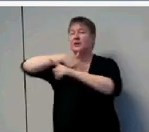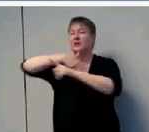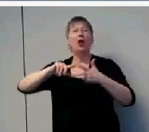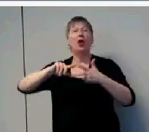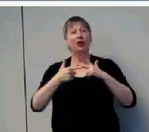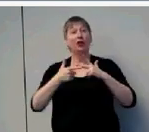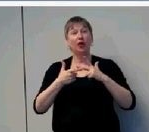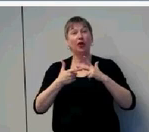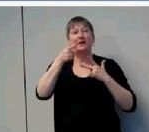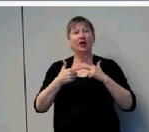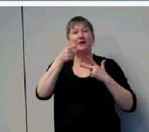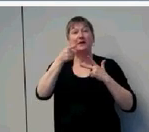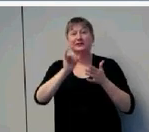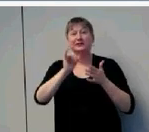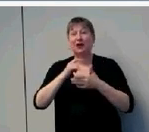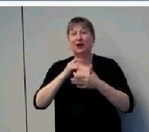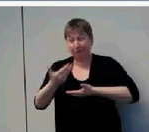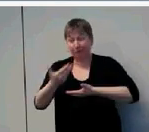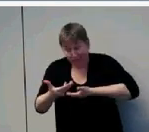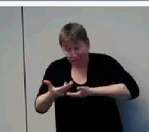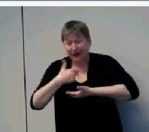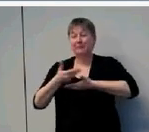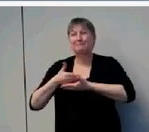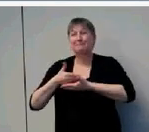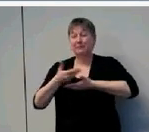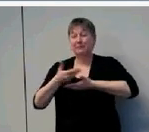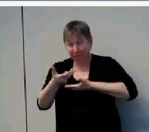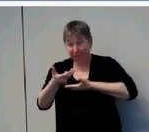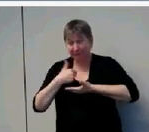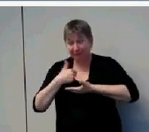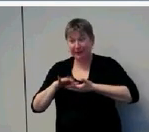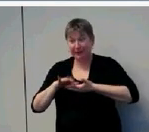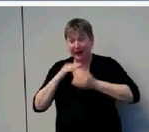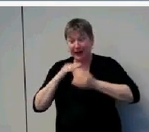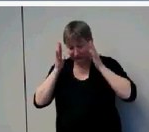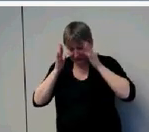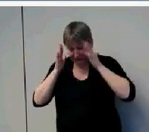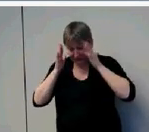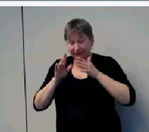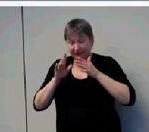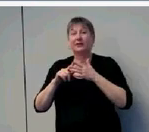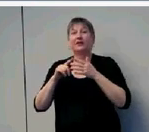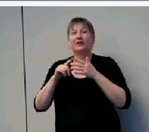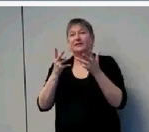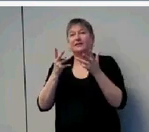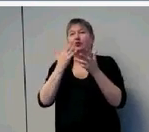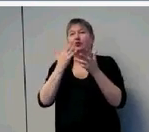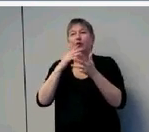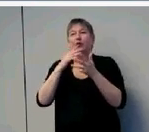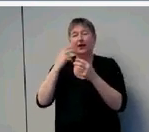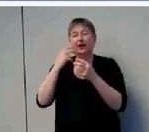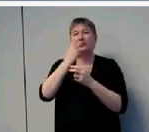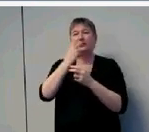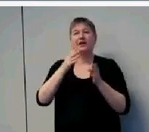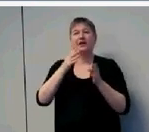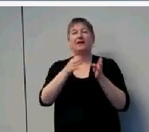signal because she's in face to face communication. Compared to this little girl with white hair who's